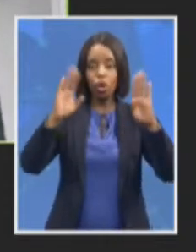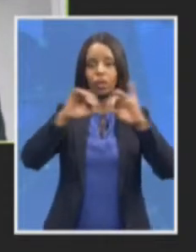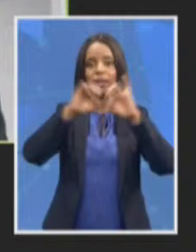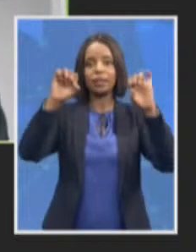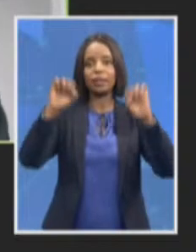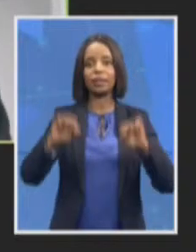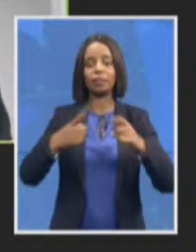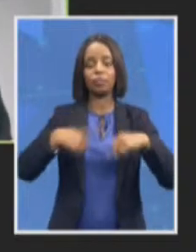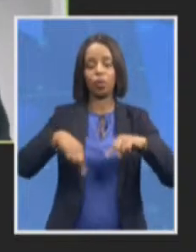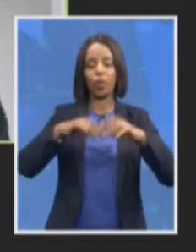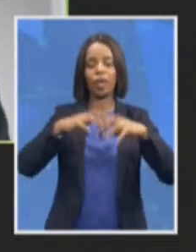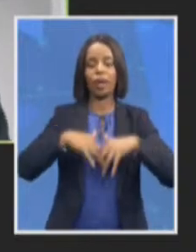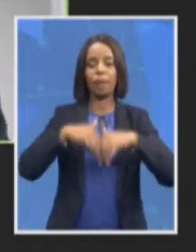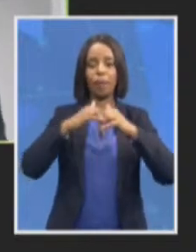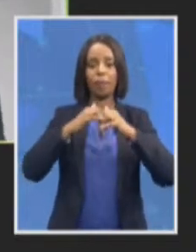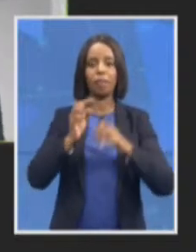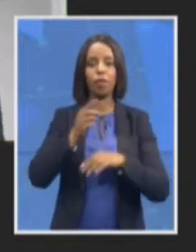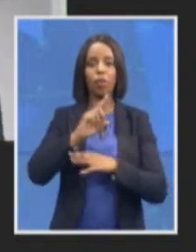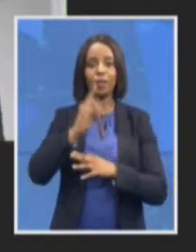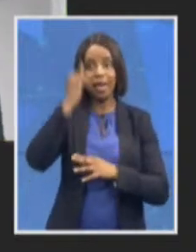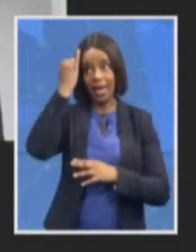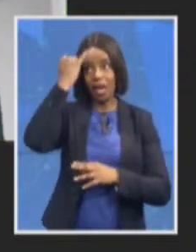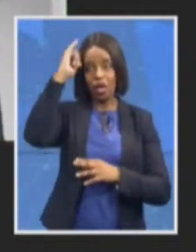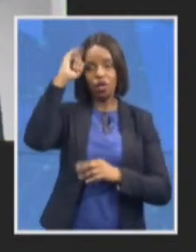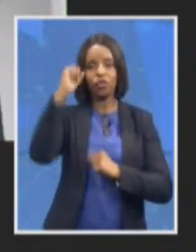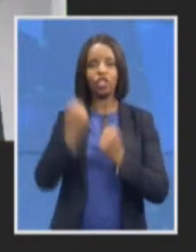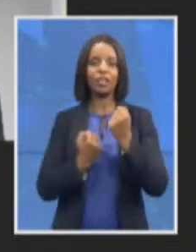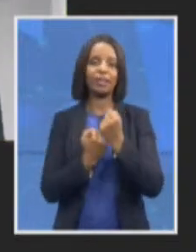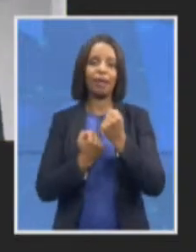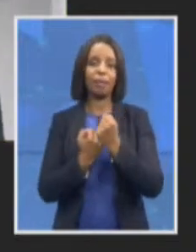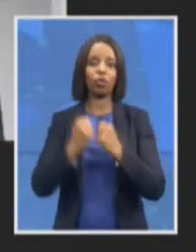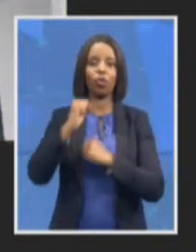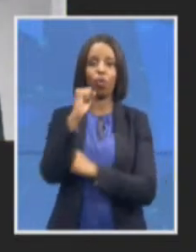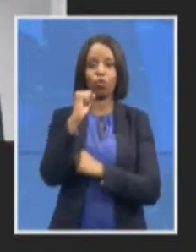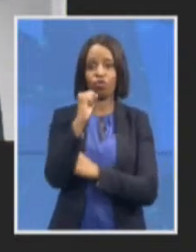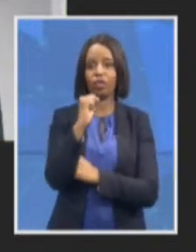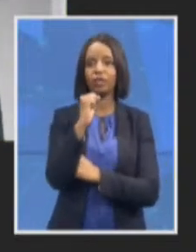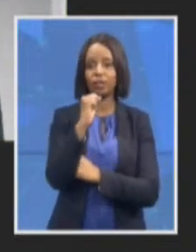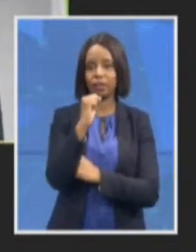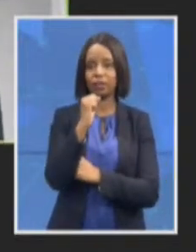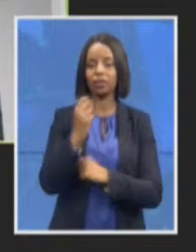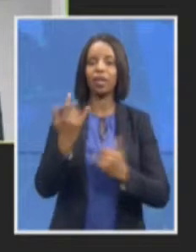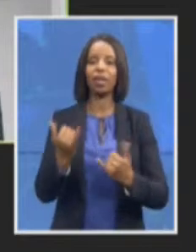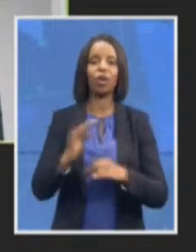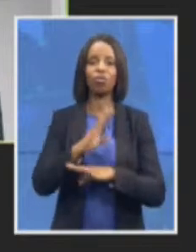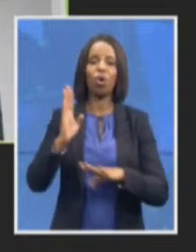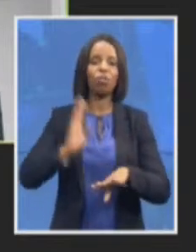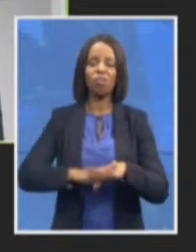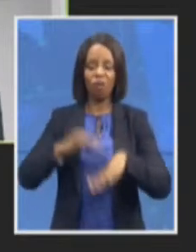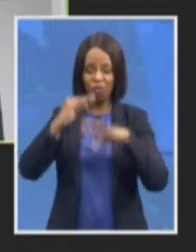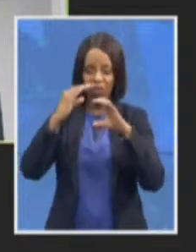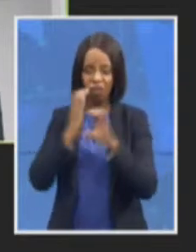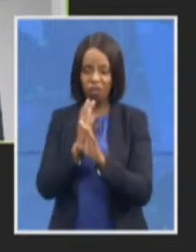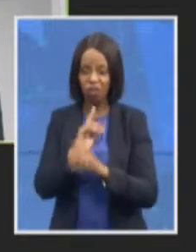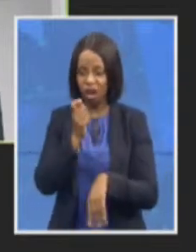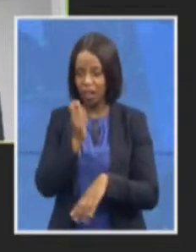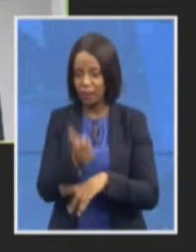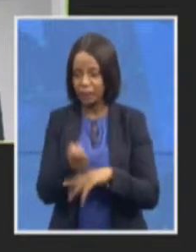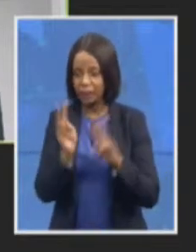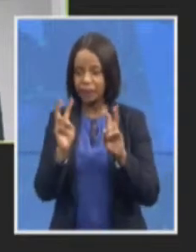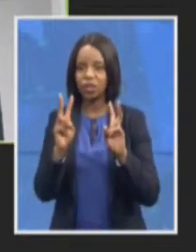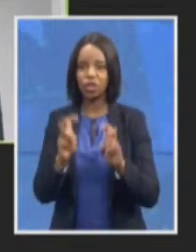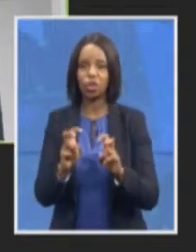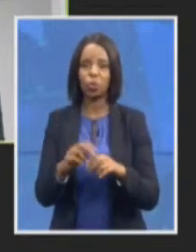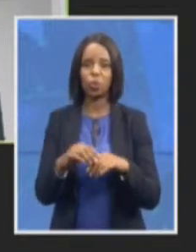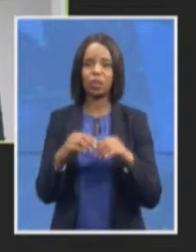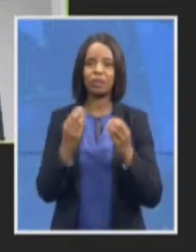focusing on more longer term strategic issues trends and challenges facing the NPA and to serve as an innovation